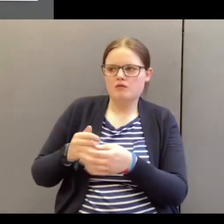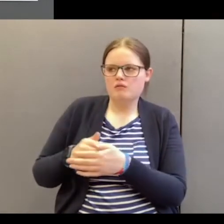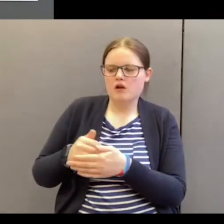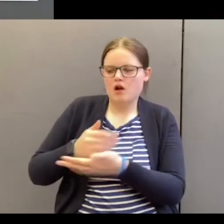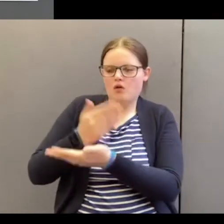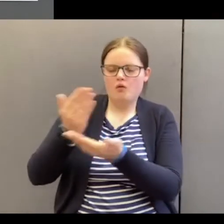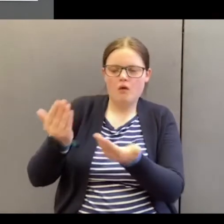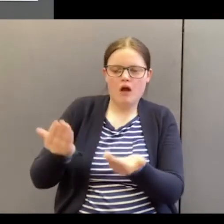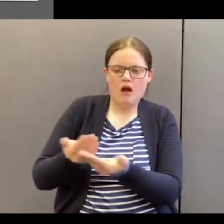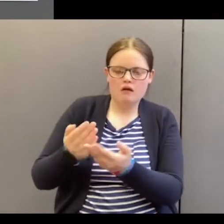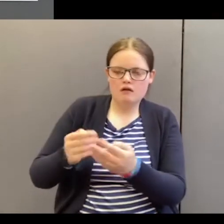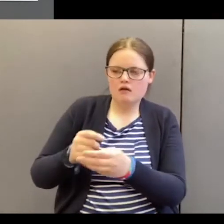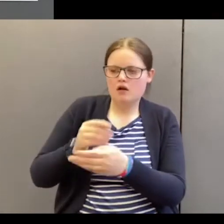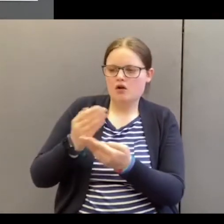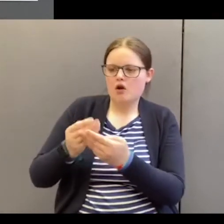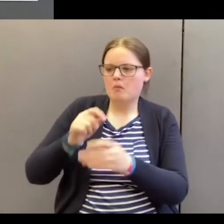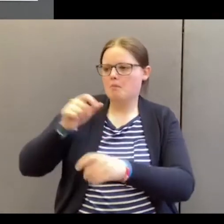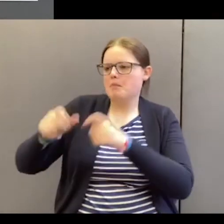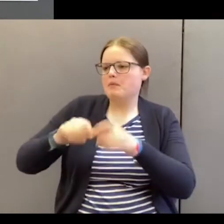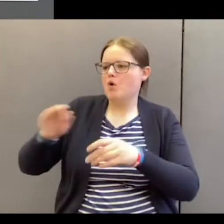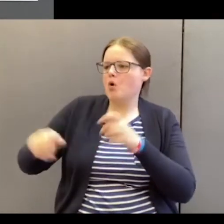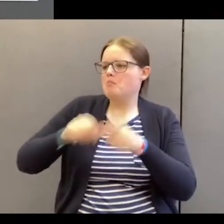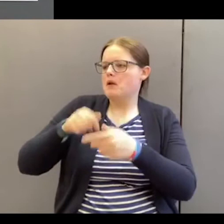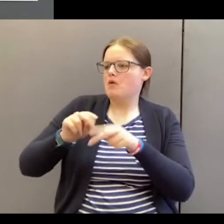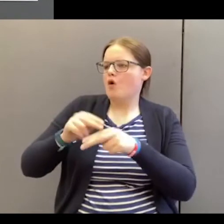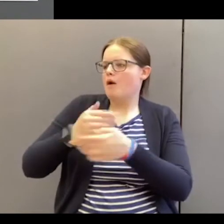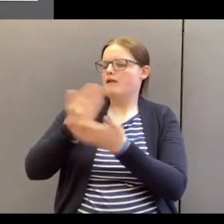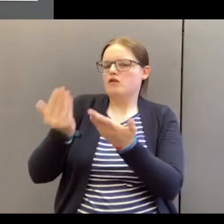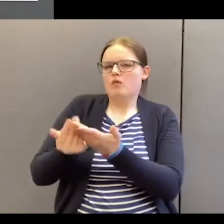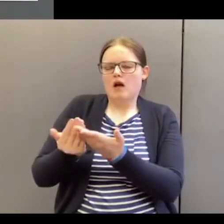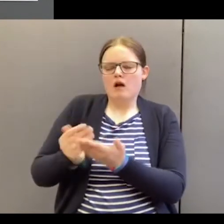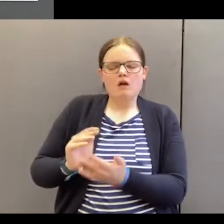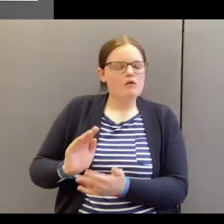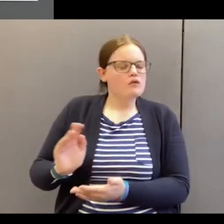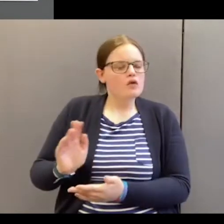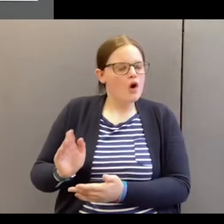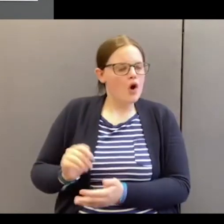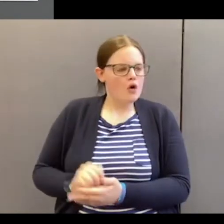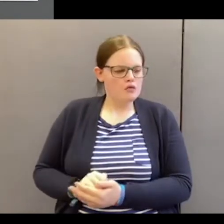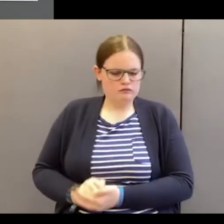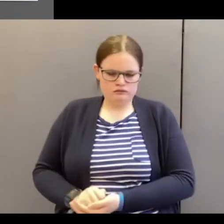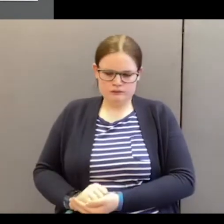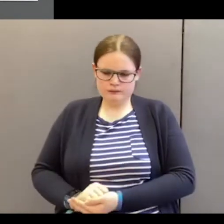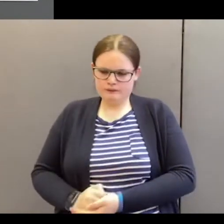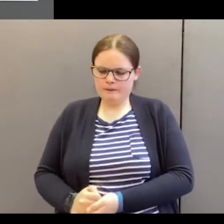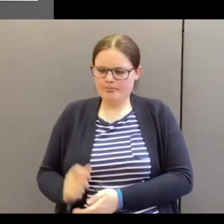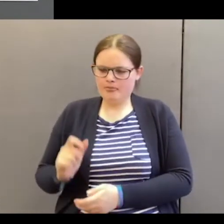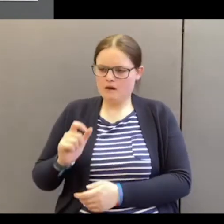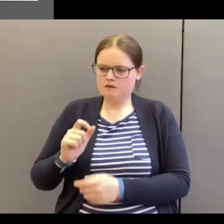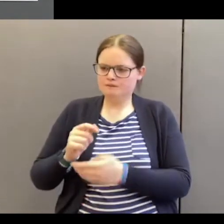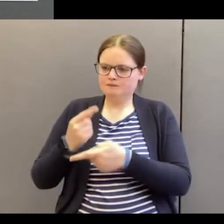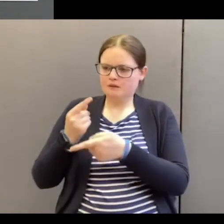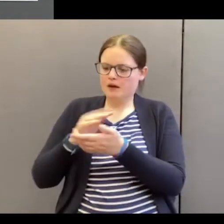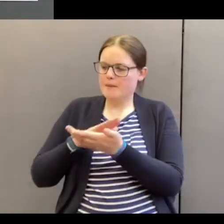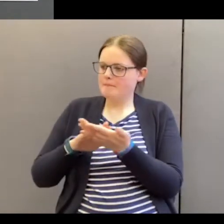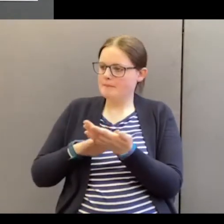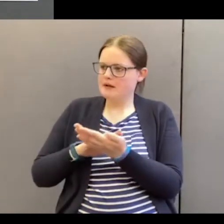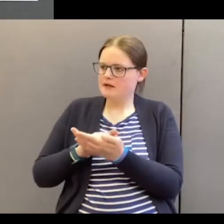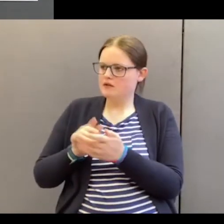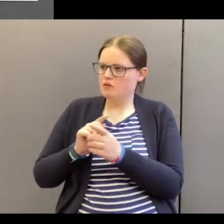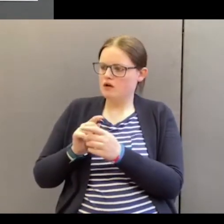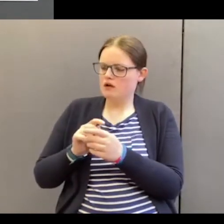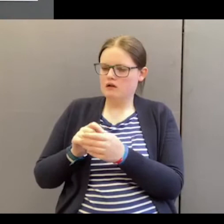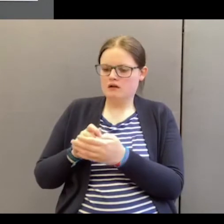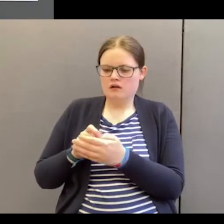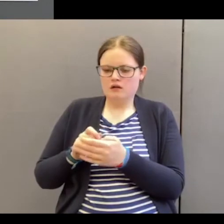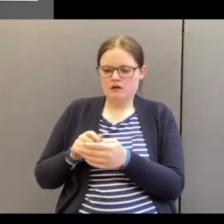the people and all the people of the world. No, it's a word which means the system